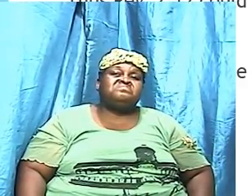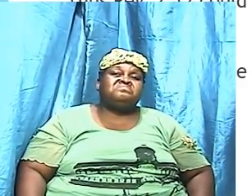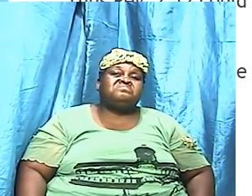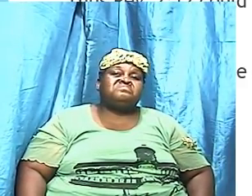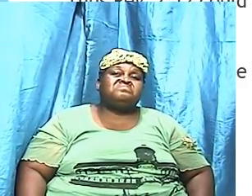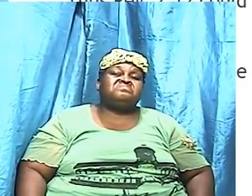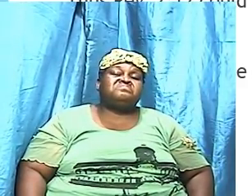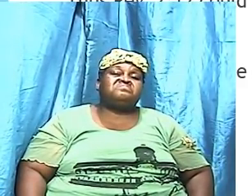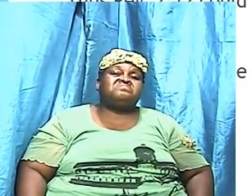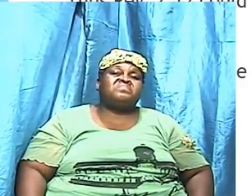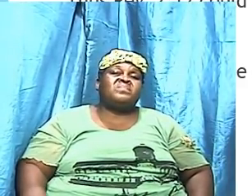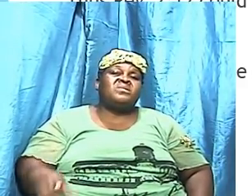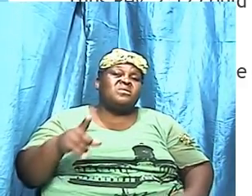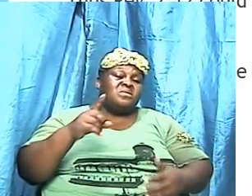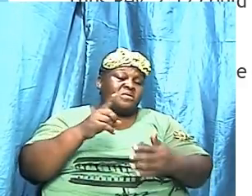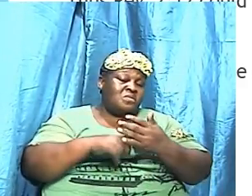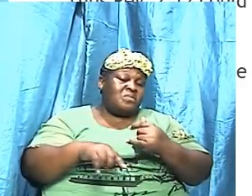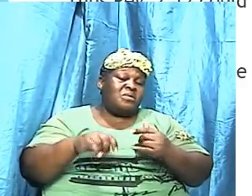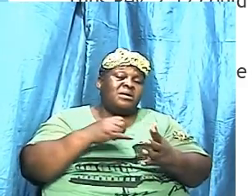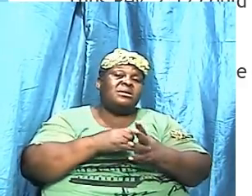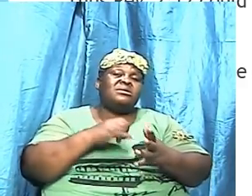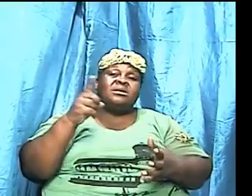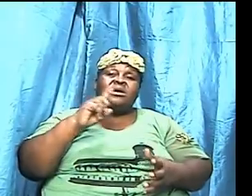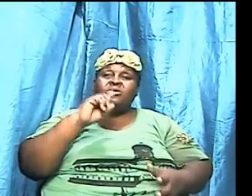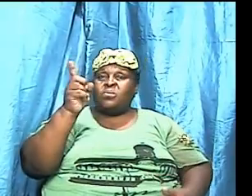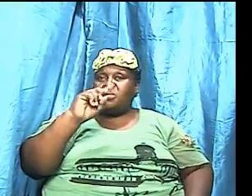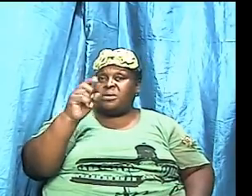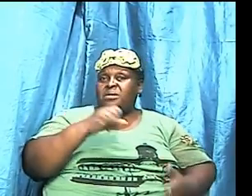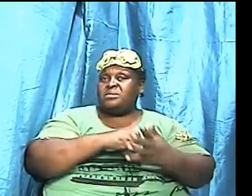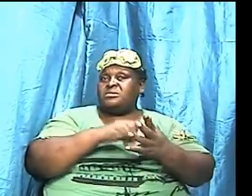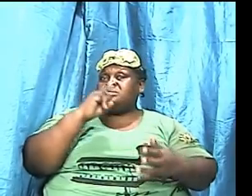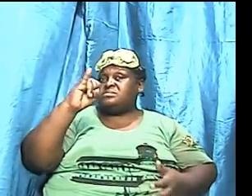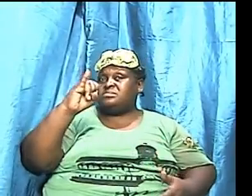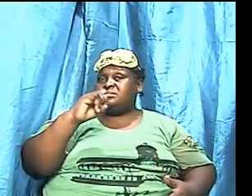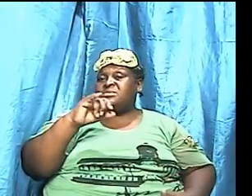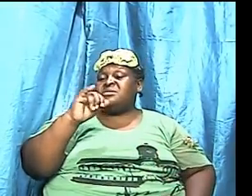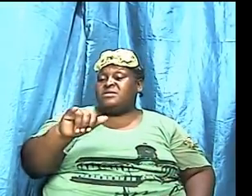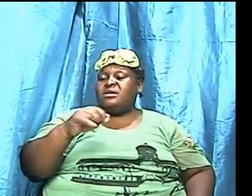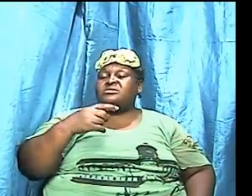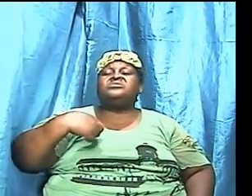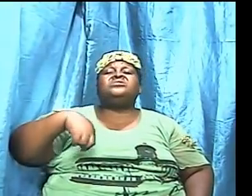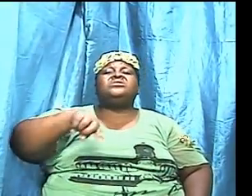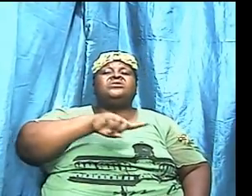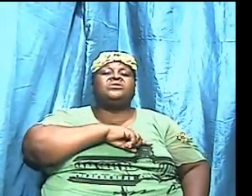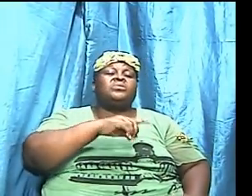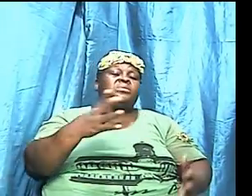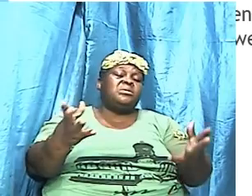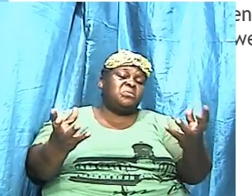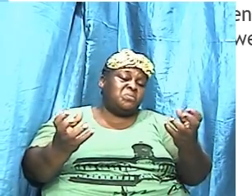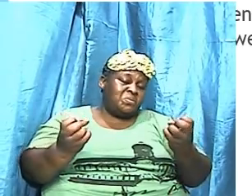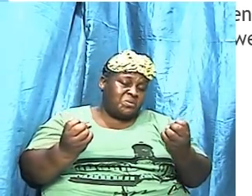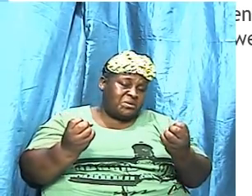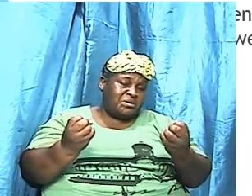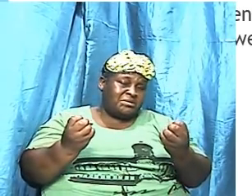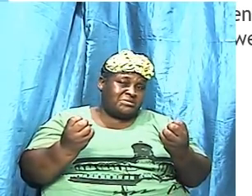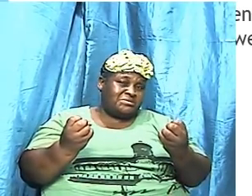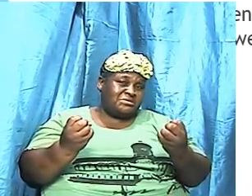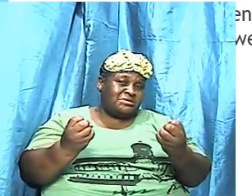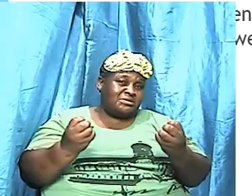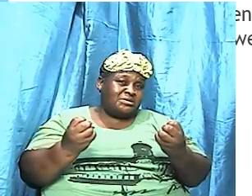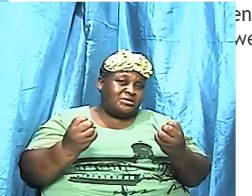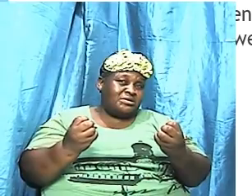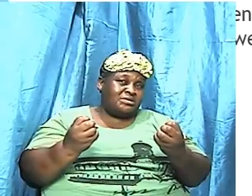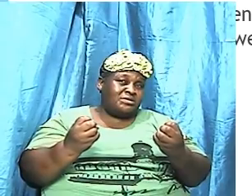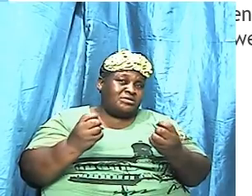we what it is and where it is that we want to push.